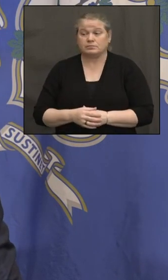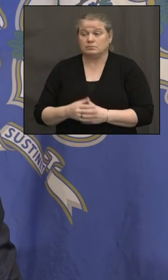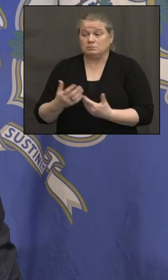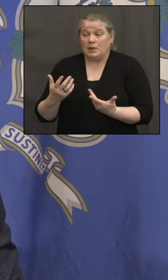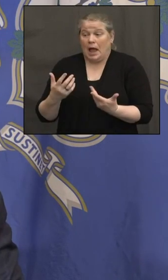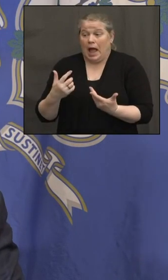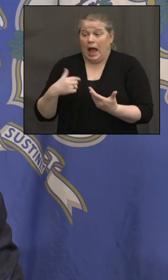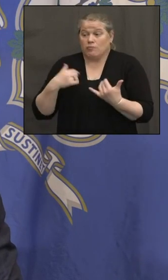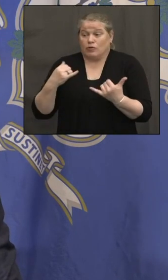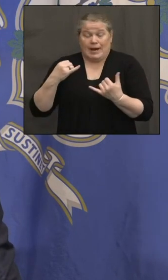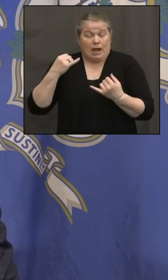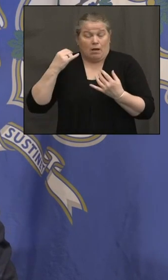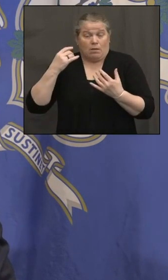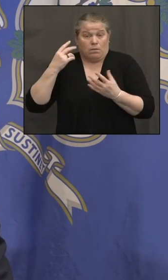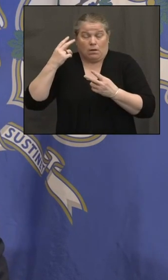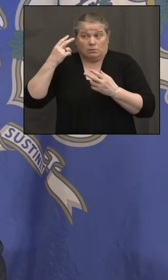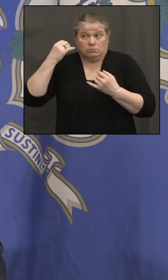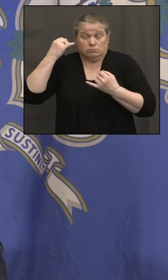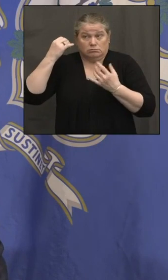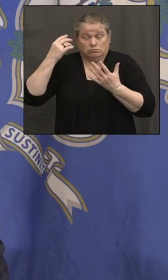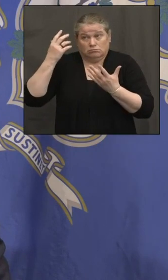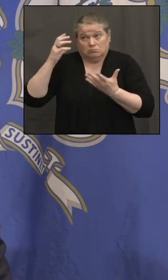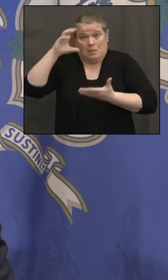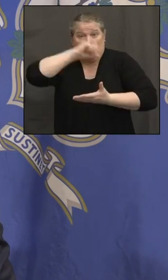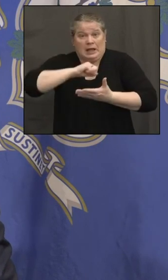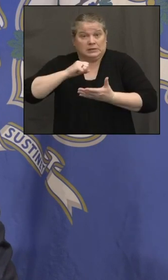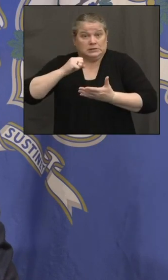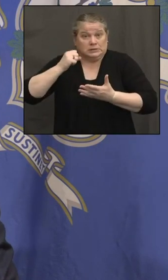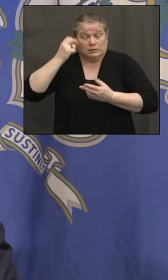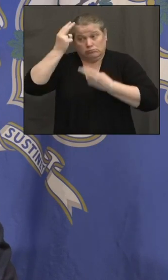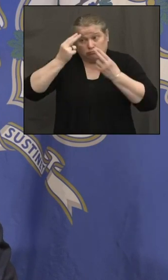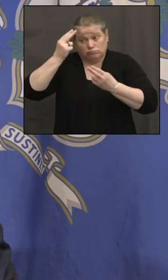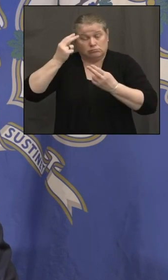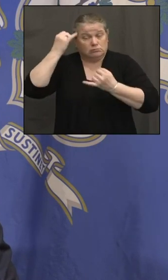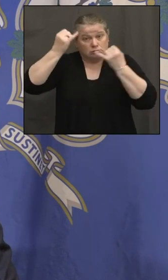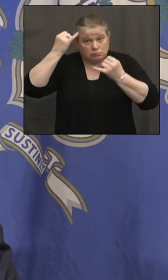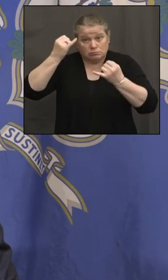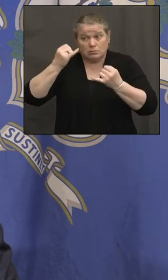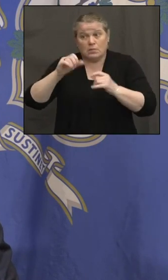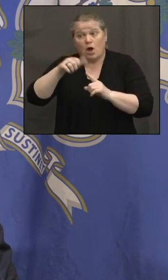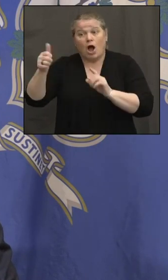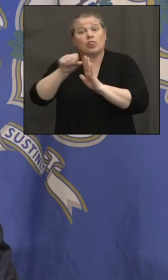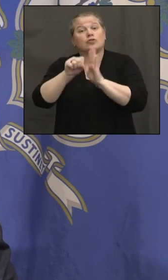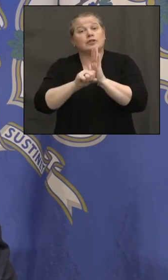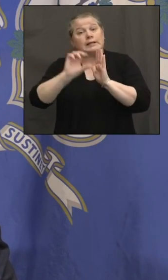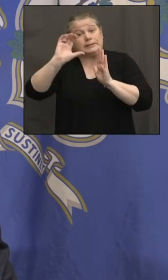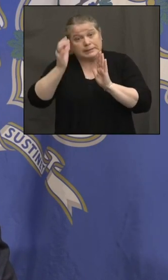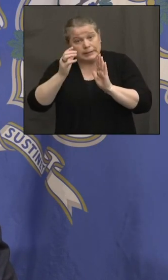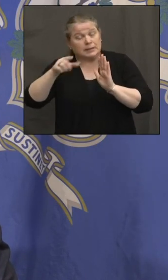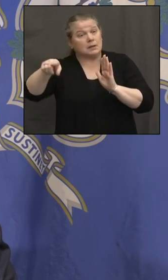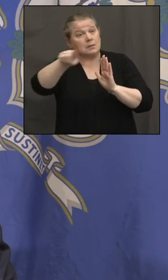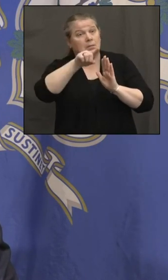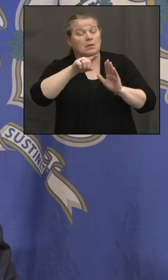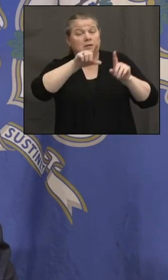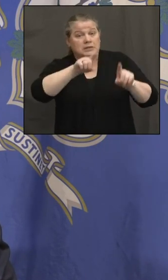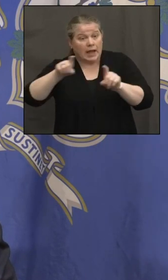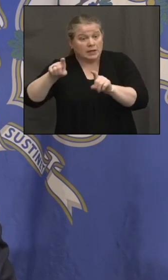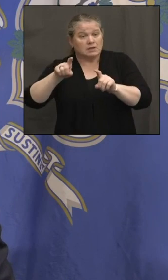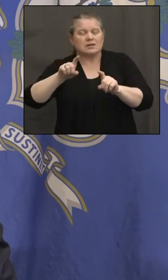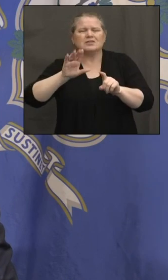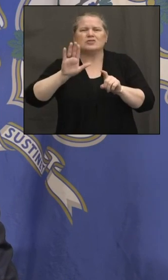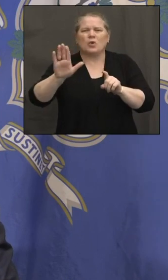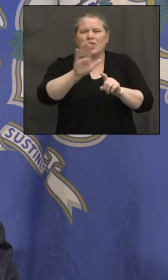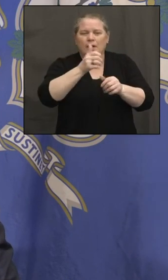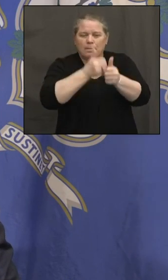hypothesizing right now that other states are doing much less testing. So they have a, a lower infection count per a hundred thousand, but